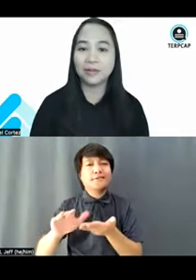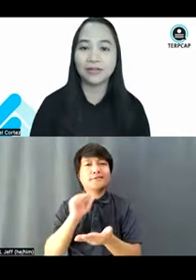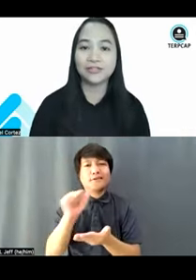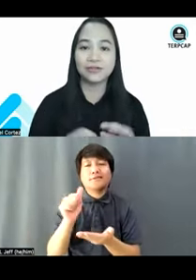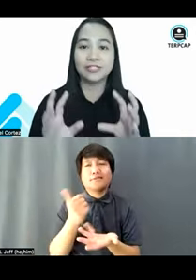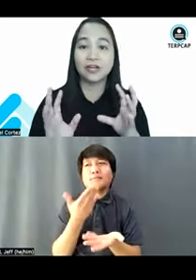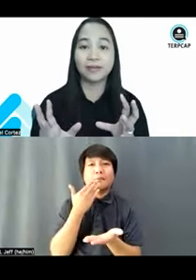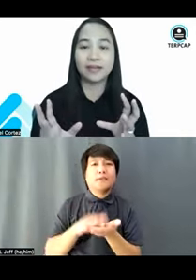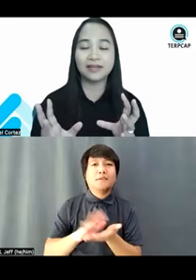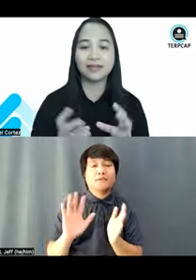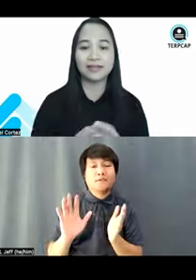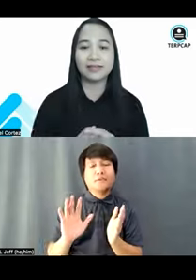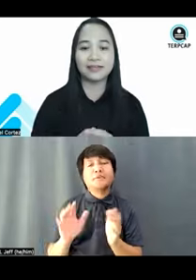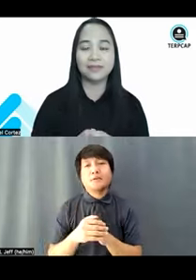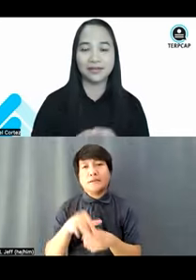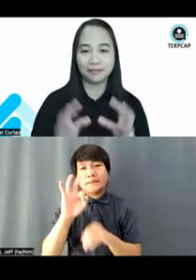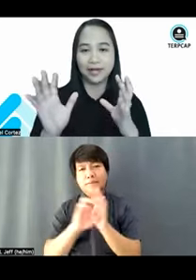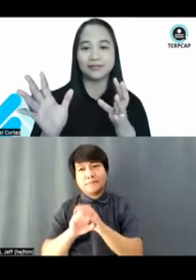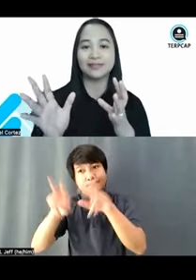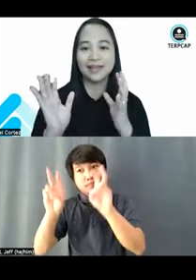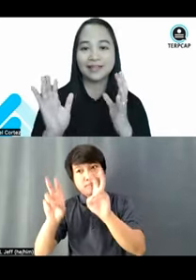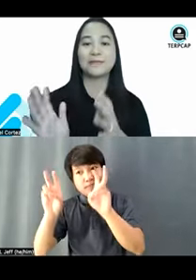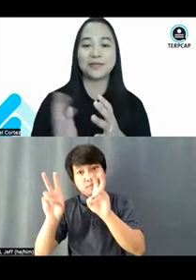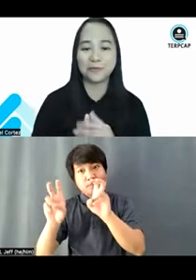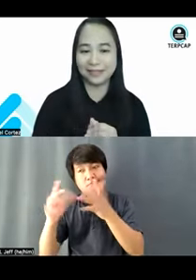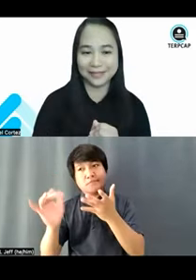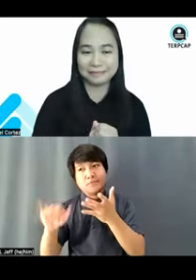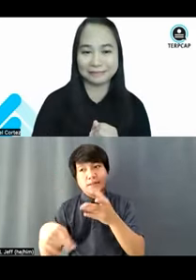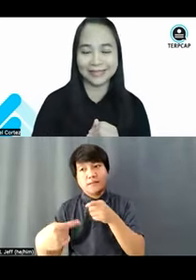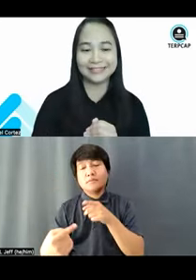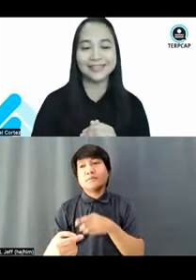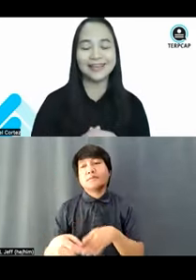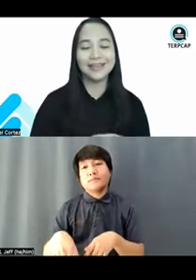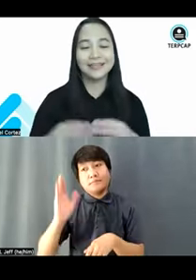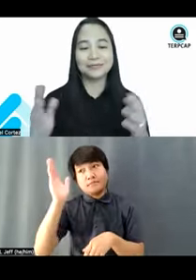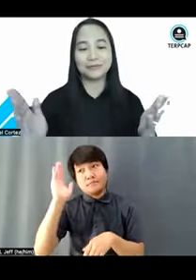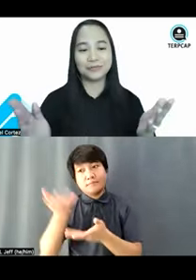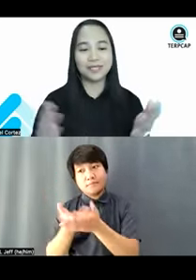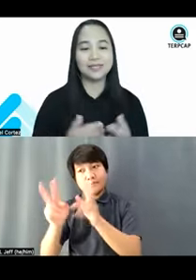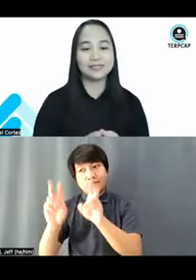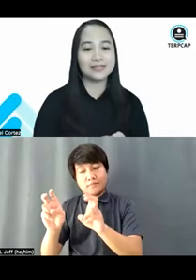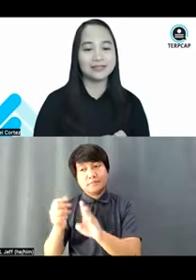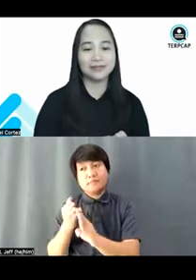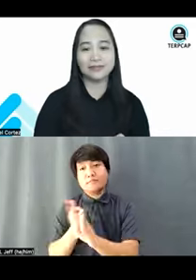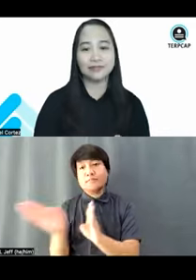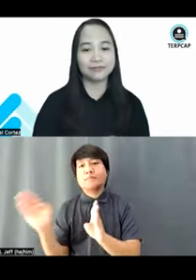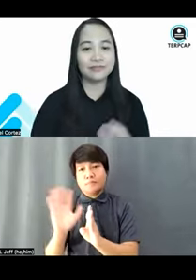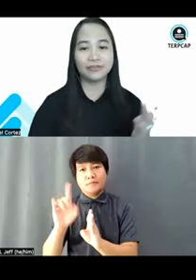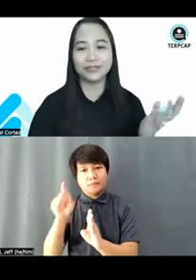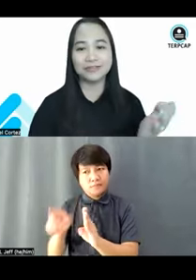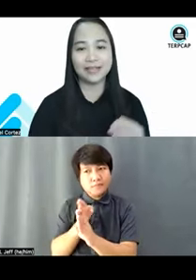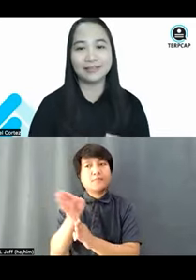speaking about a certain topic, then let it be about that topic only, right? Number three, it's, you know,